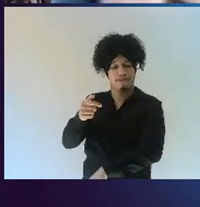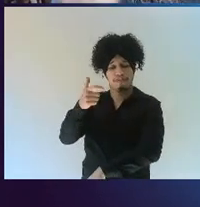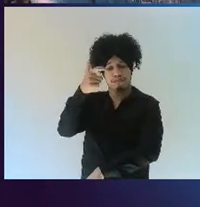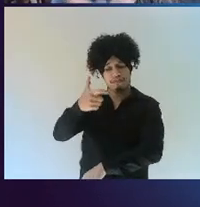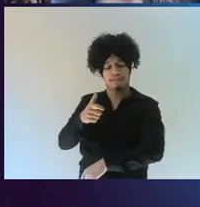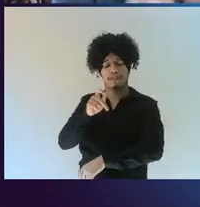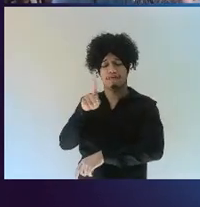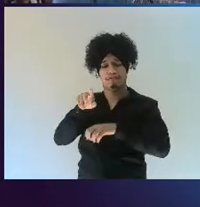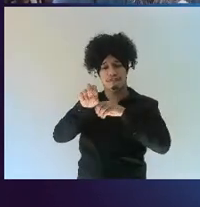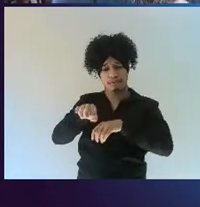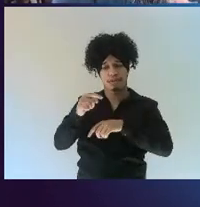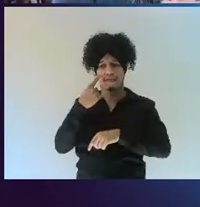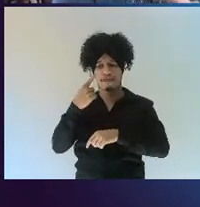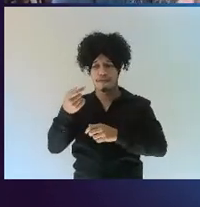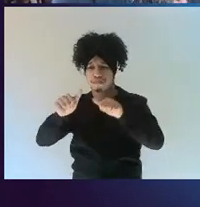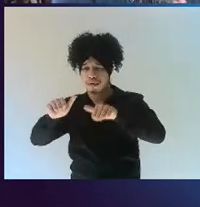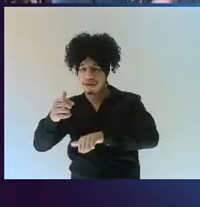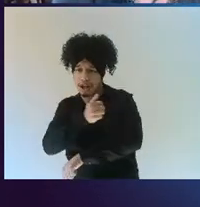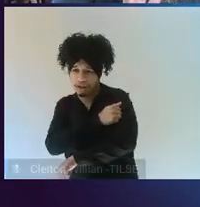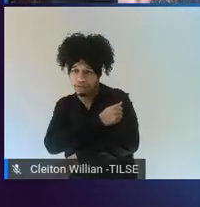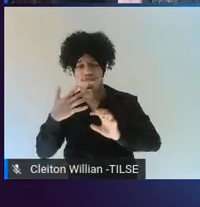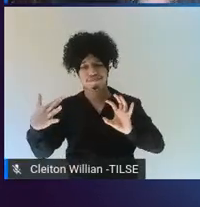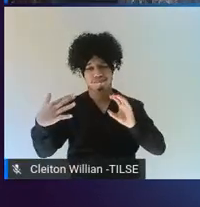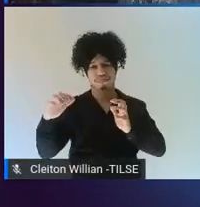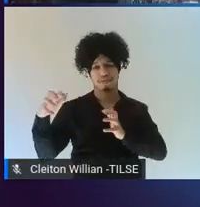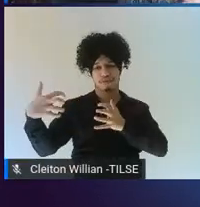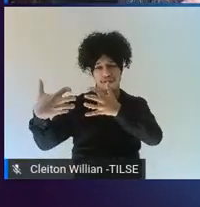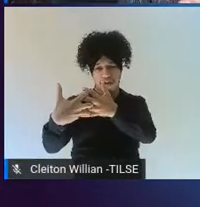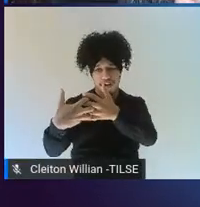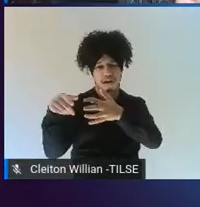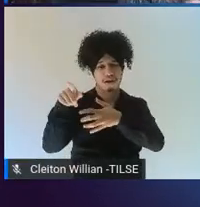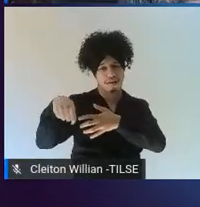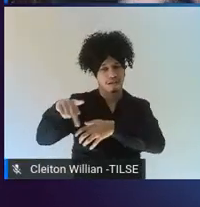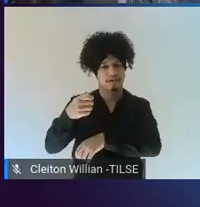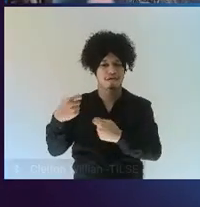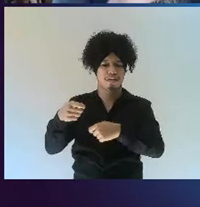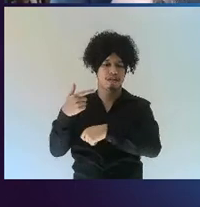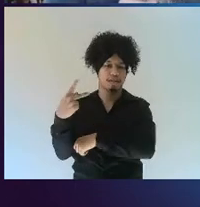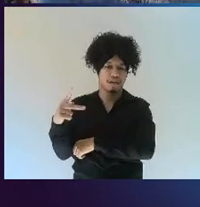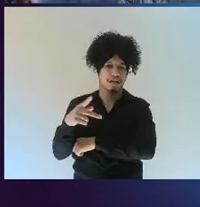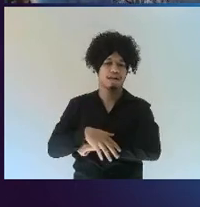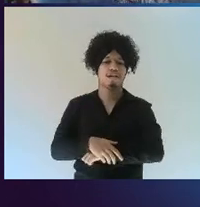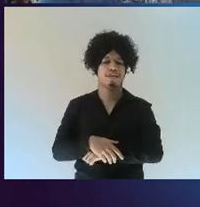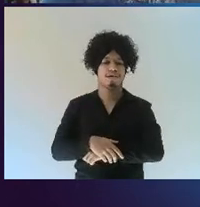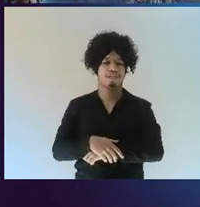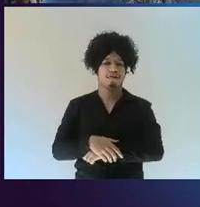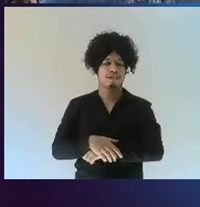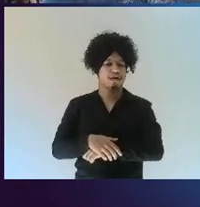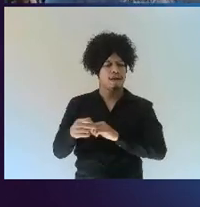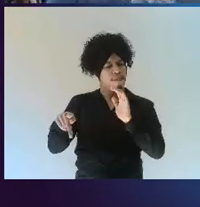So, so, it's contextualized, and each program is kind of its own creation.